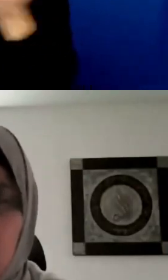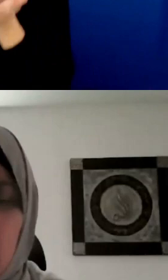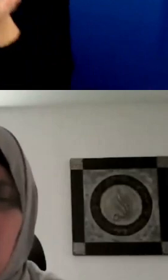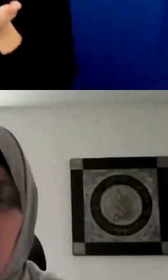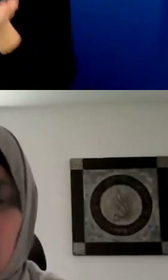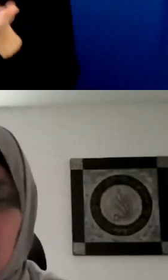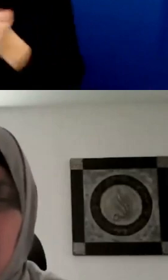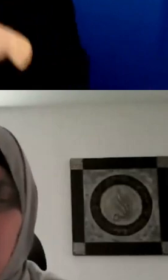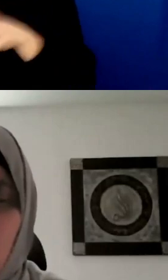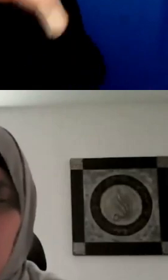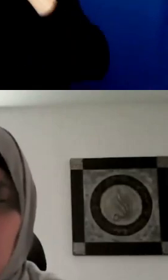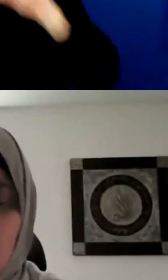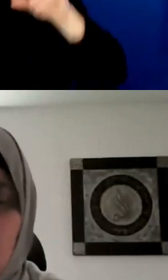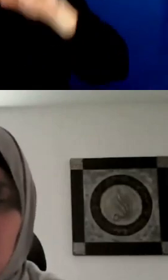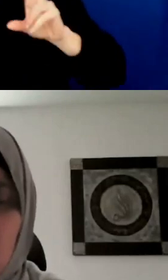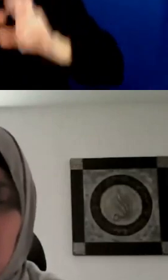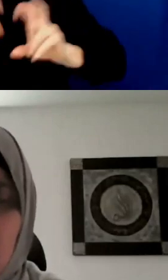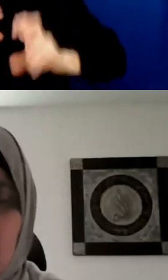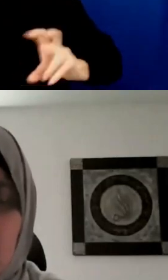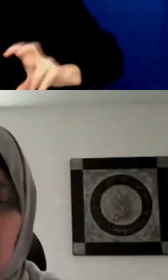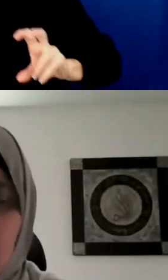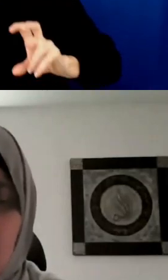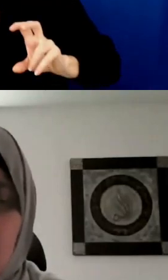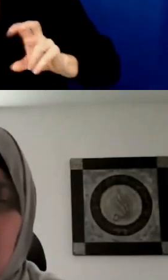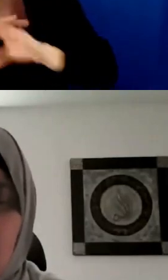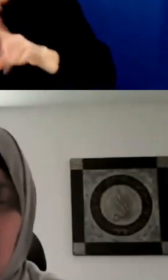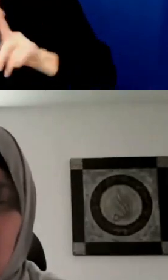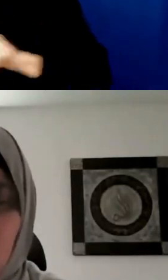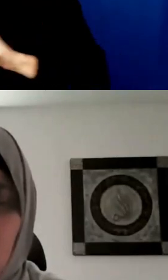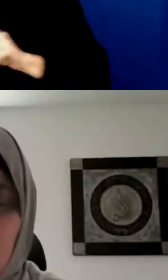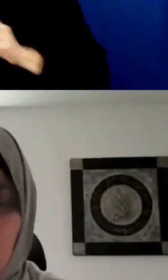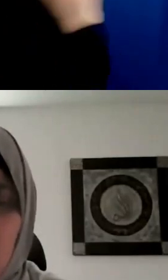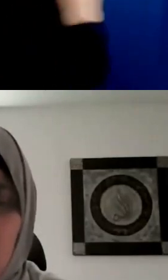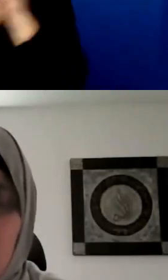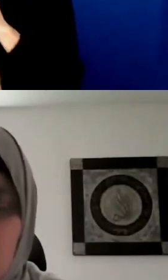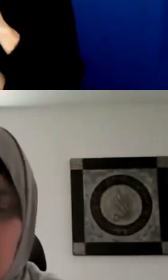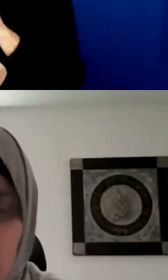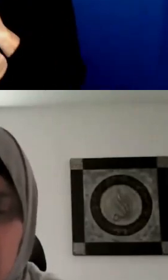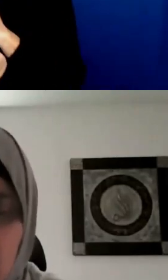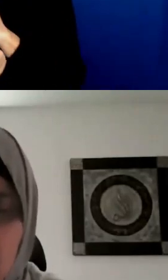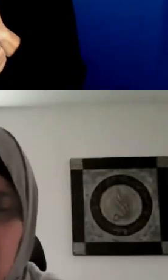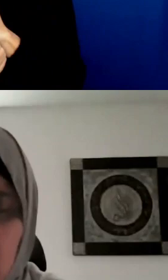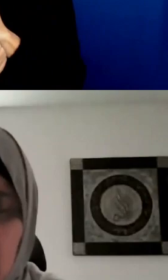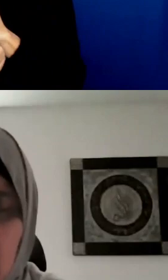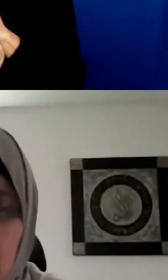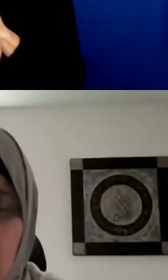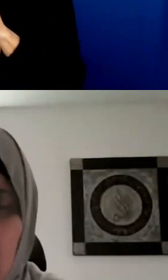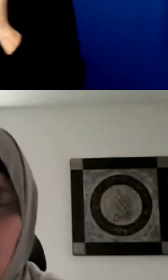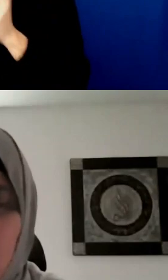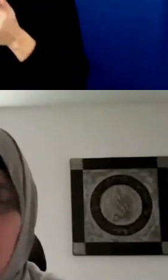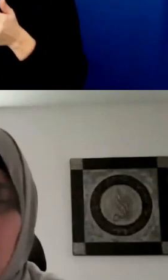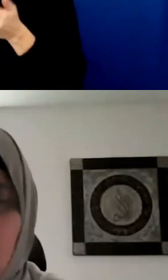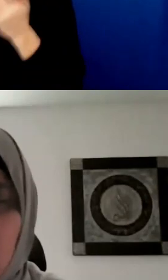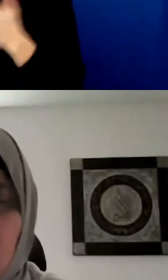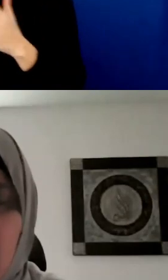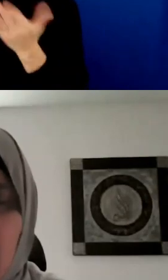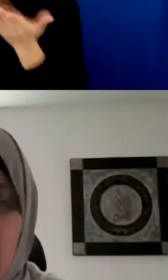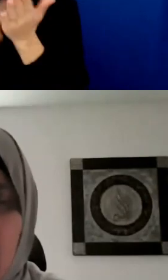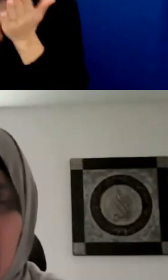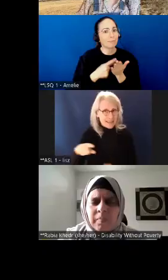and would be talking about what the budget means in terms of disability poverty. However,